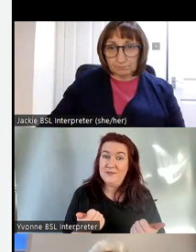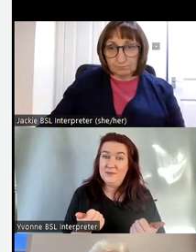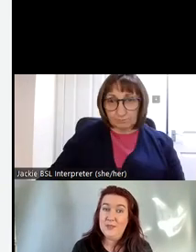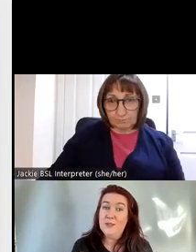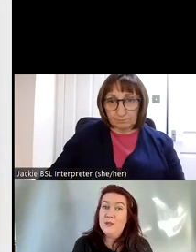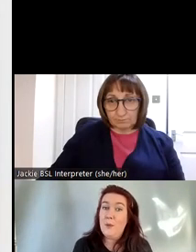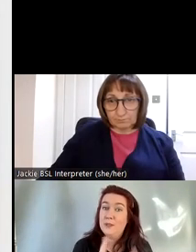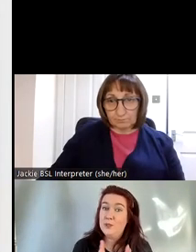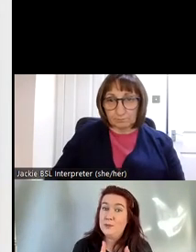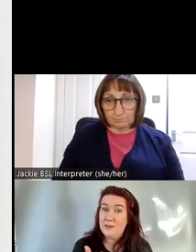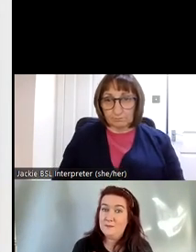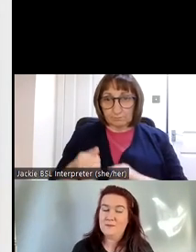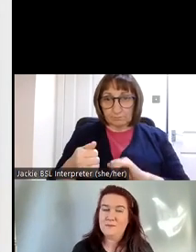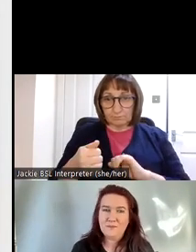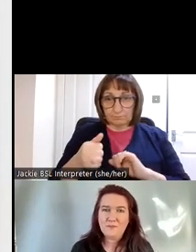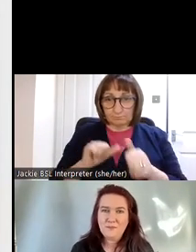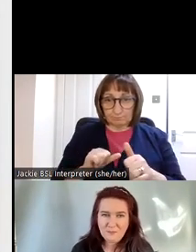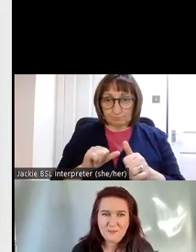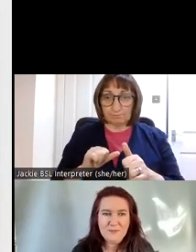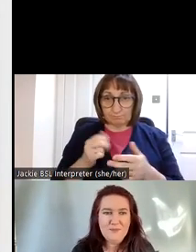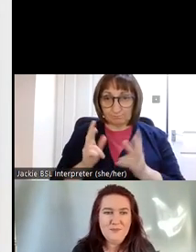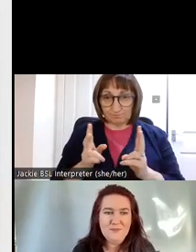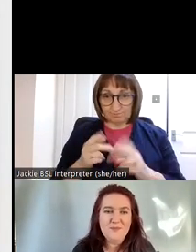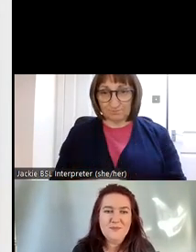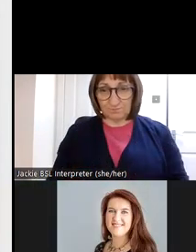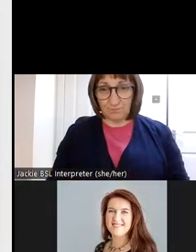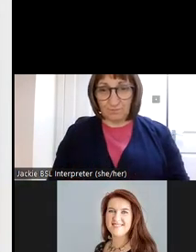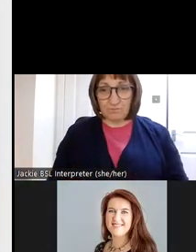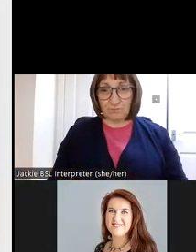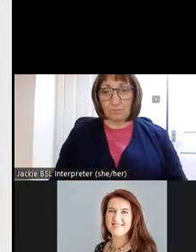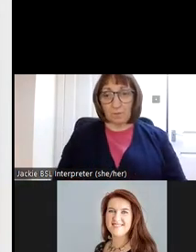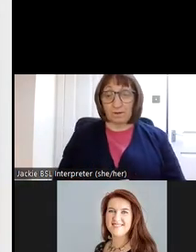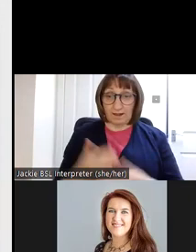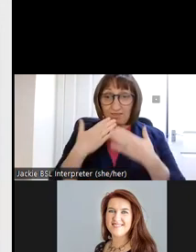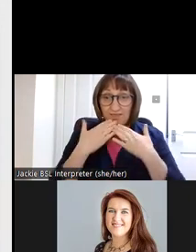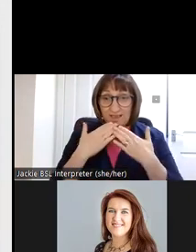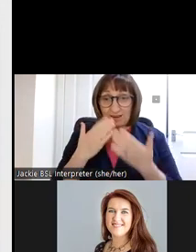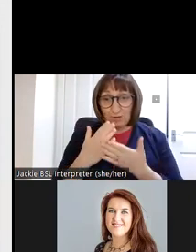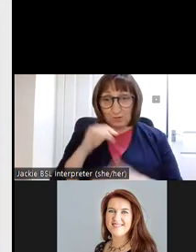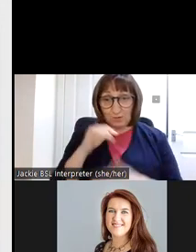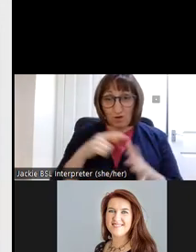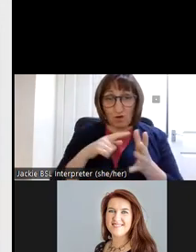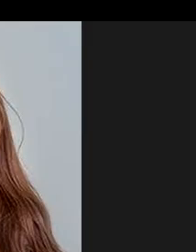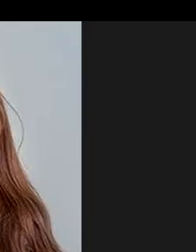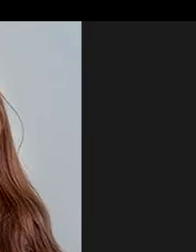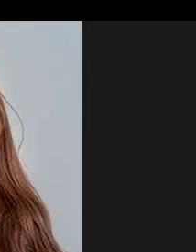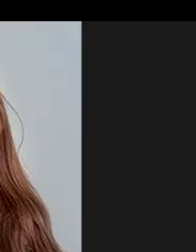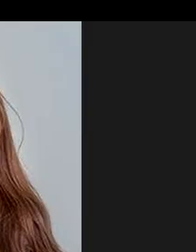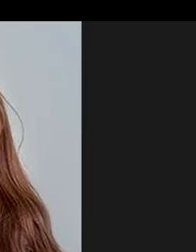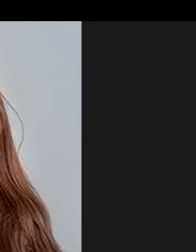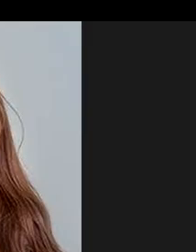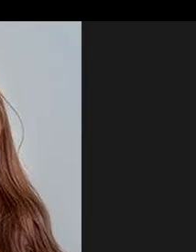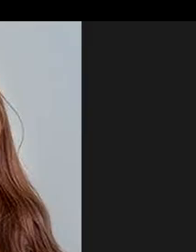to stop sharing your screen that was so interesting I've actually know a little bit about your archive